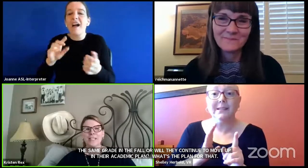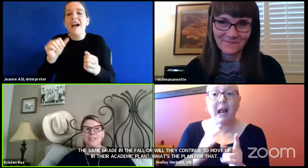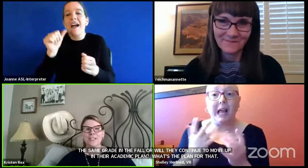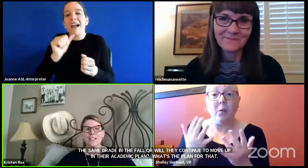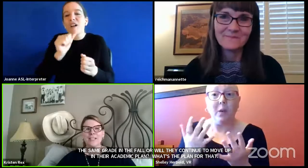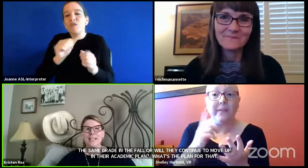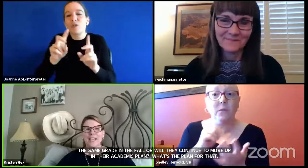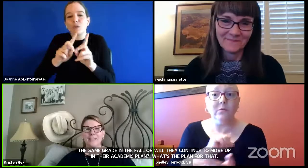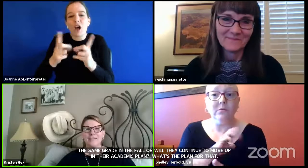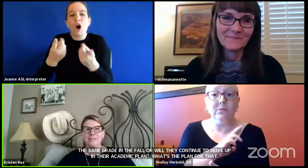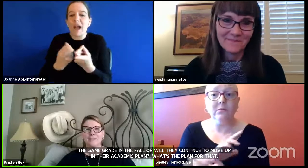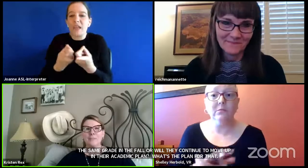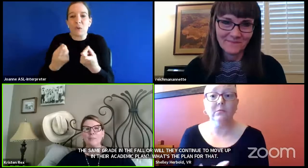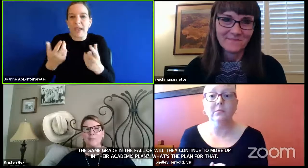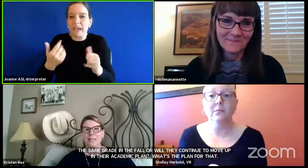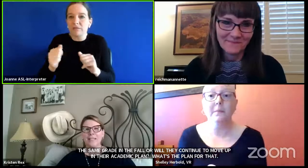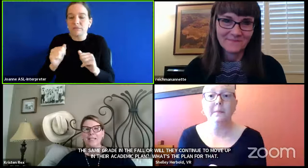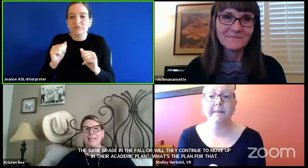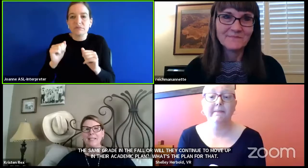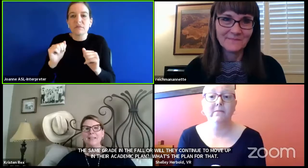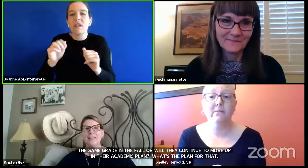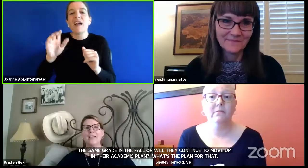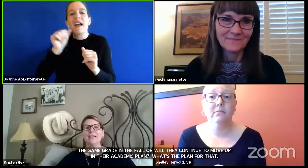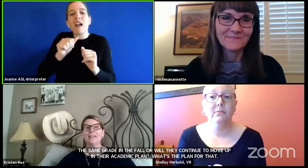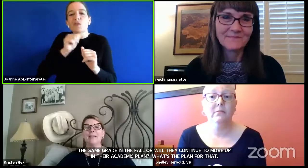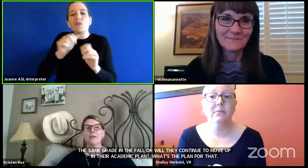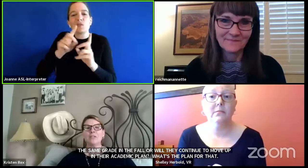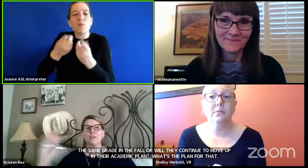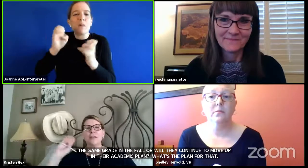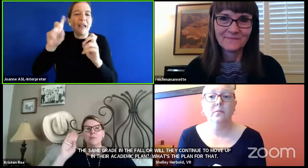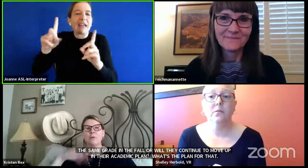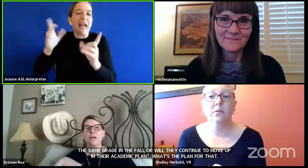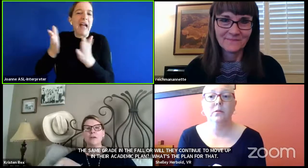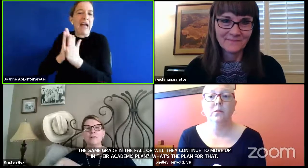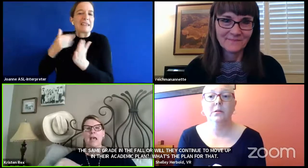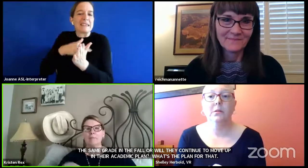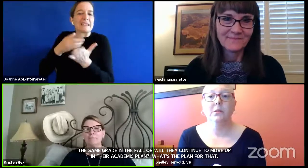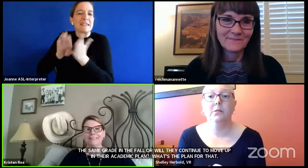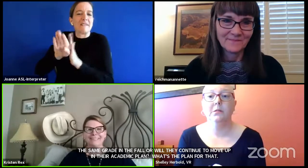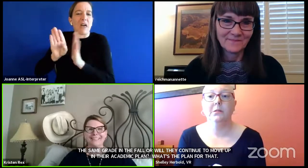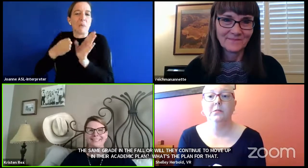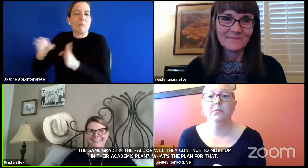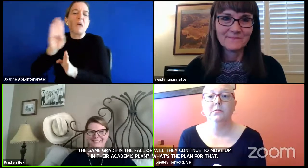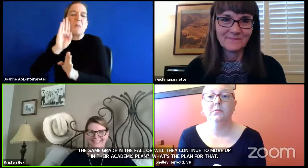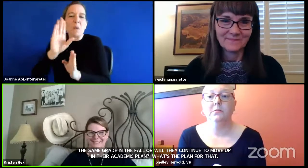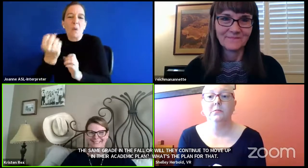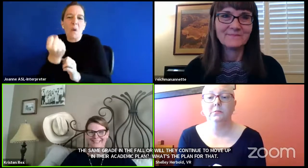of education had us develop. can wait. Okay. Yeah, sure. We'll cover that.